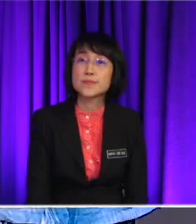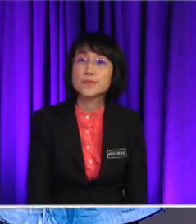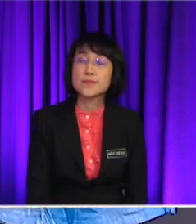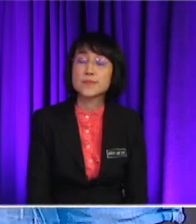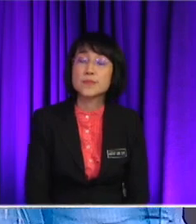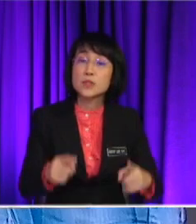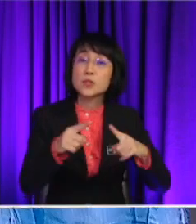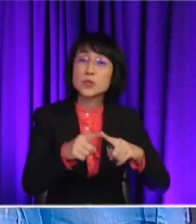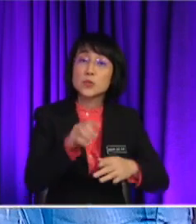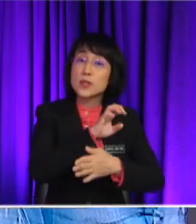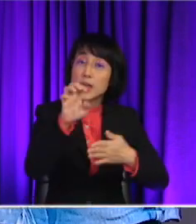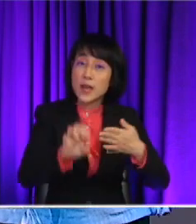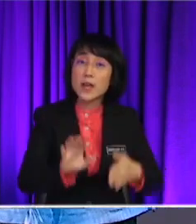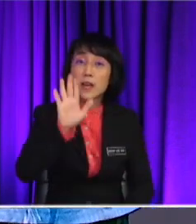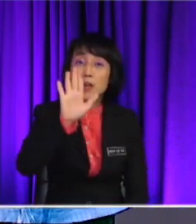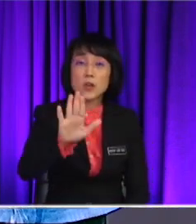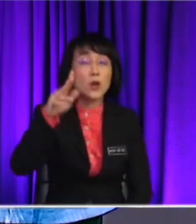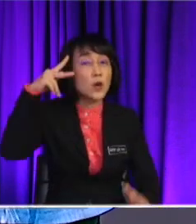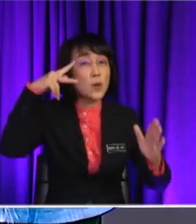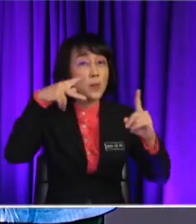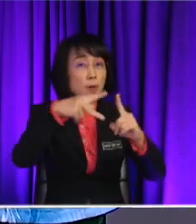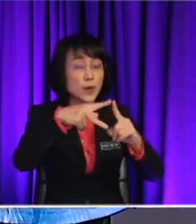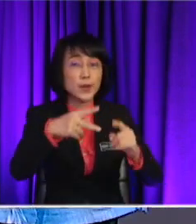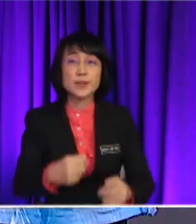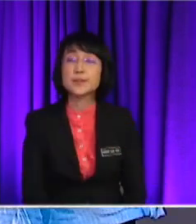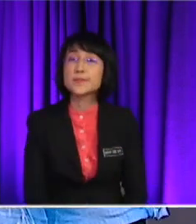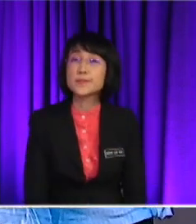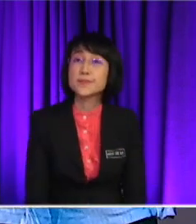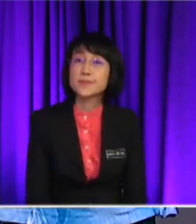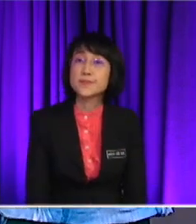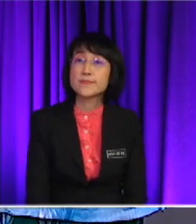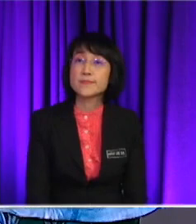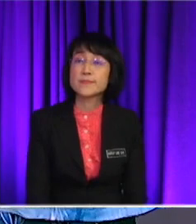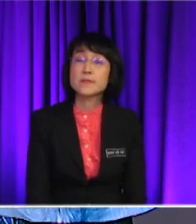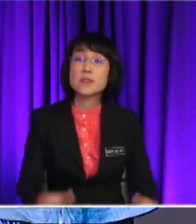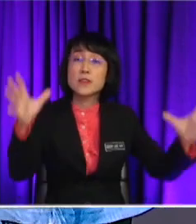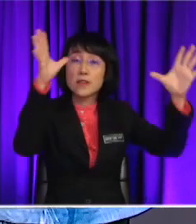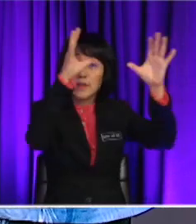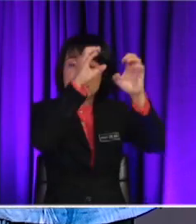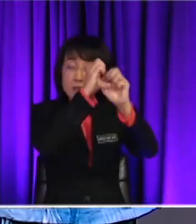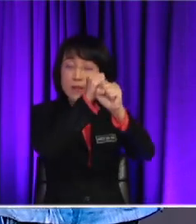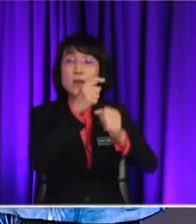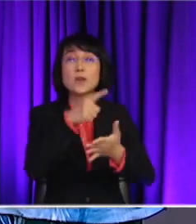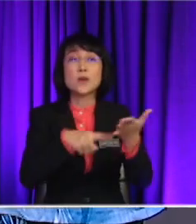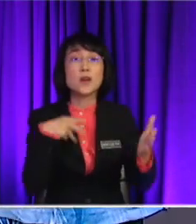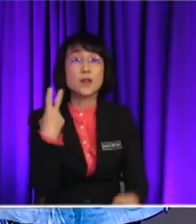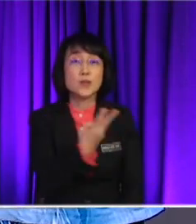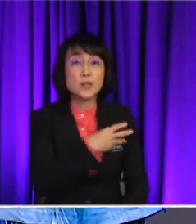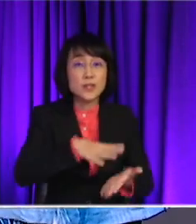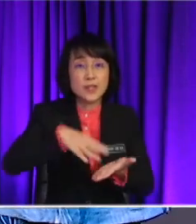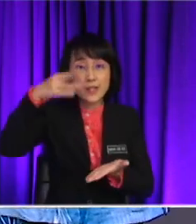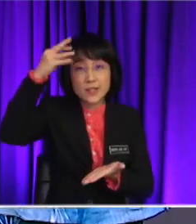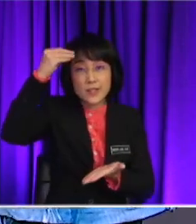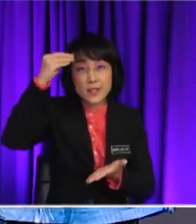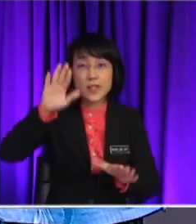point there. All right. Okay. So, now let's go to the summary. So, what have we learned today? Remember, we learned how to